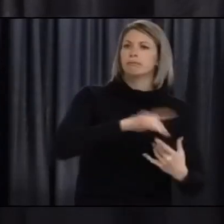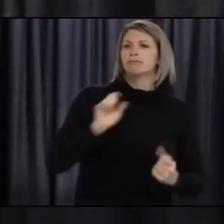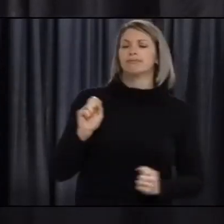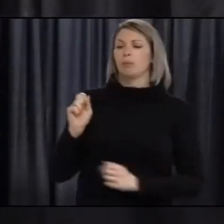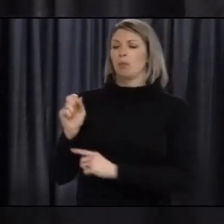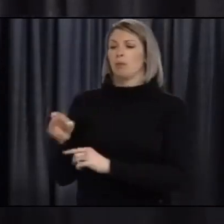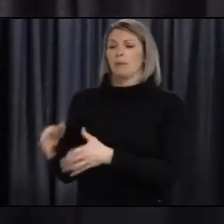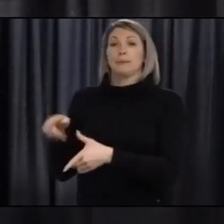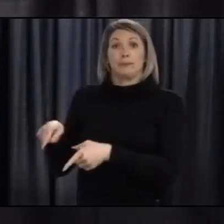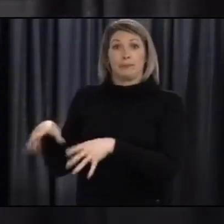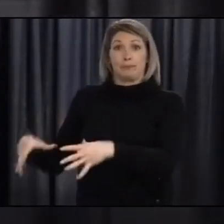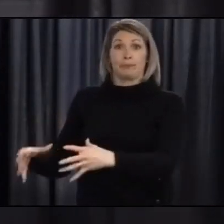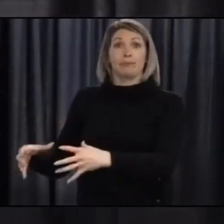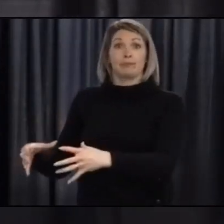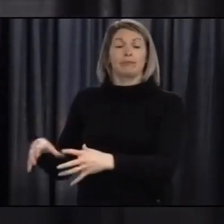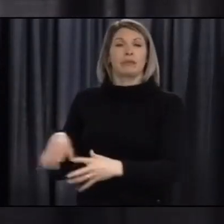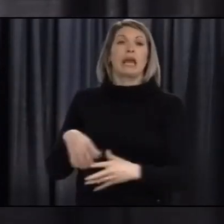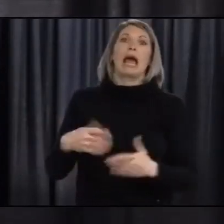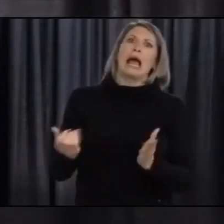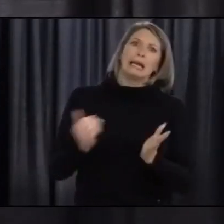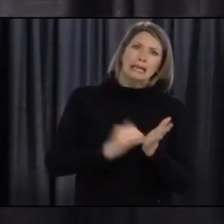Then wash your hands again.